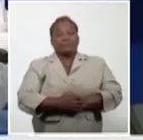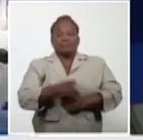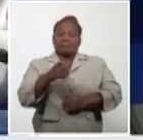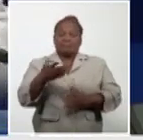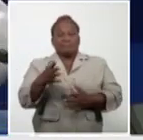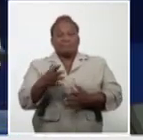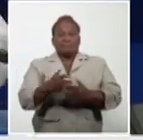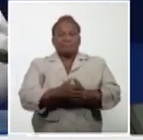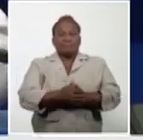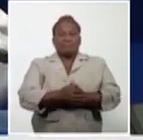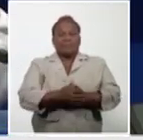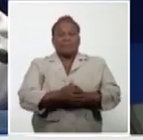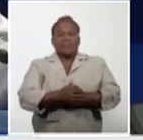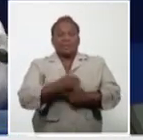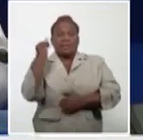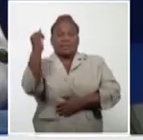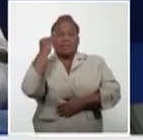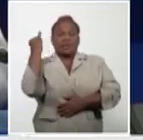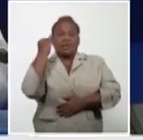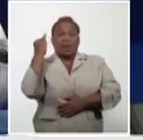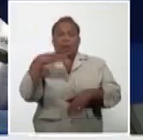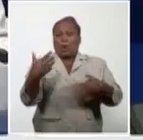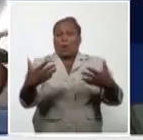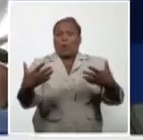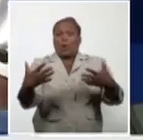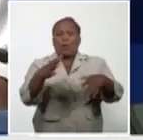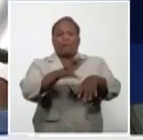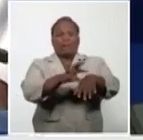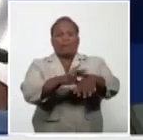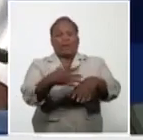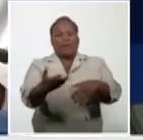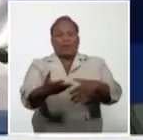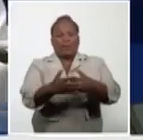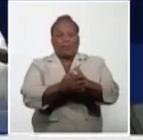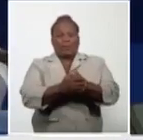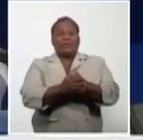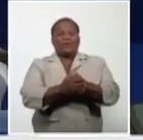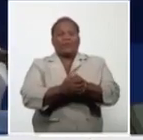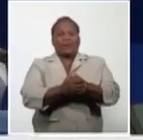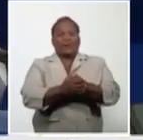From the international point of view, we have to report